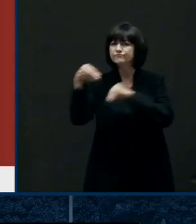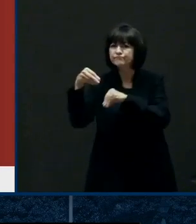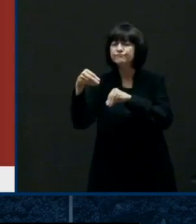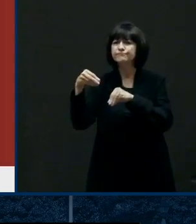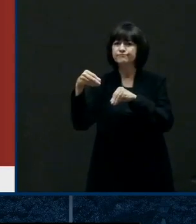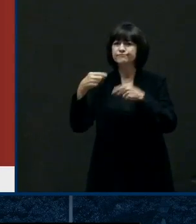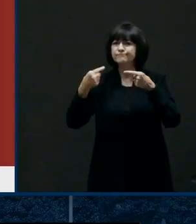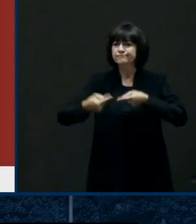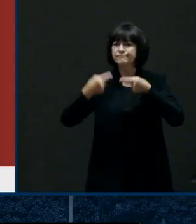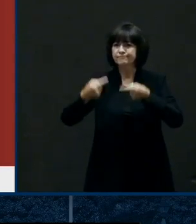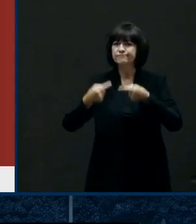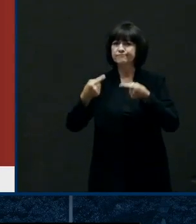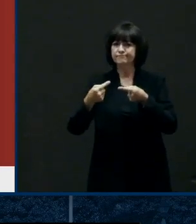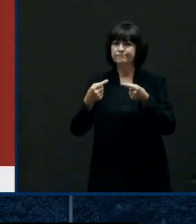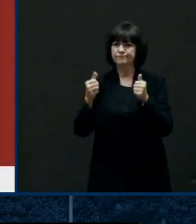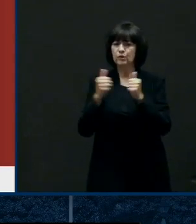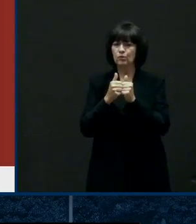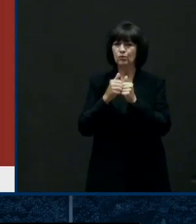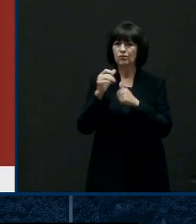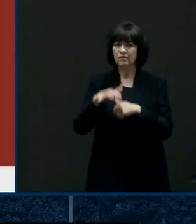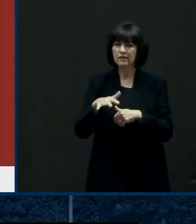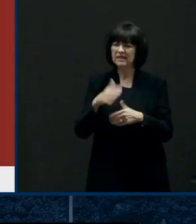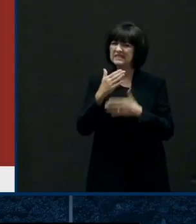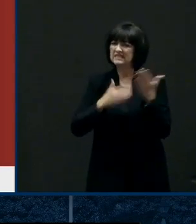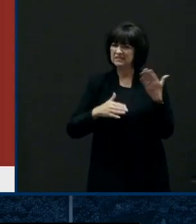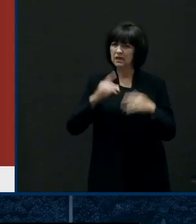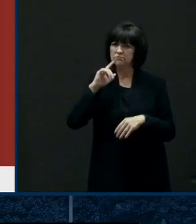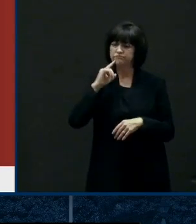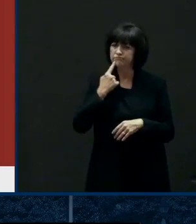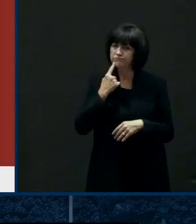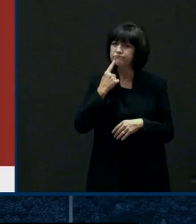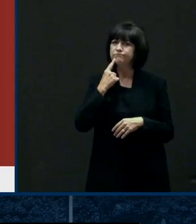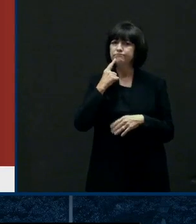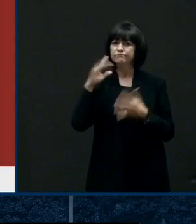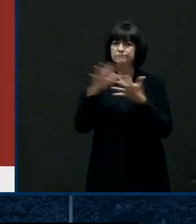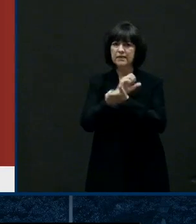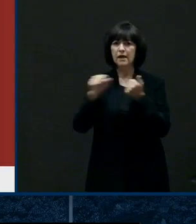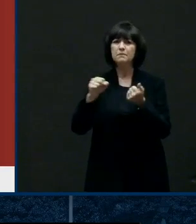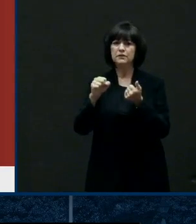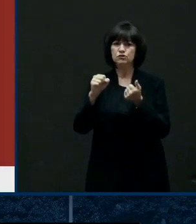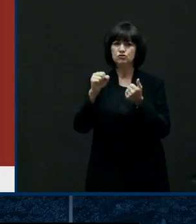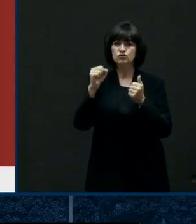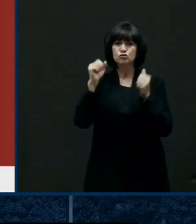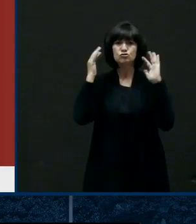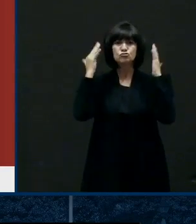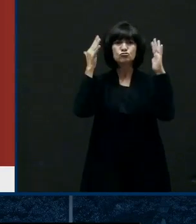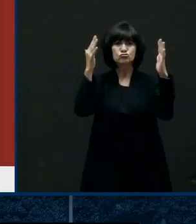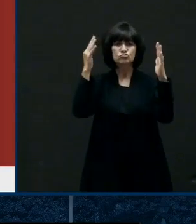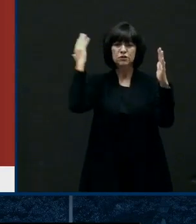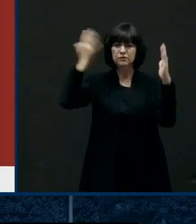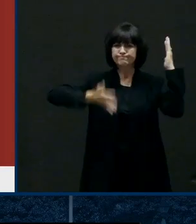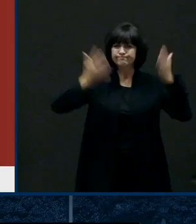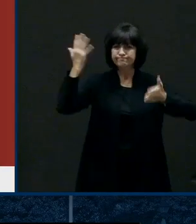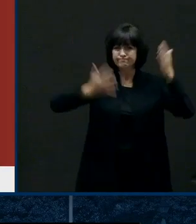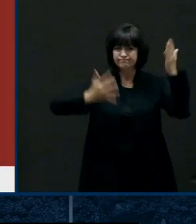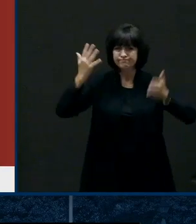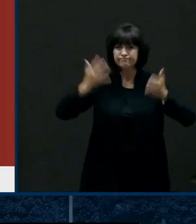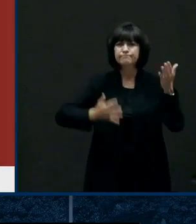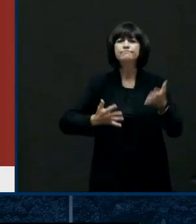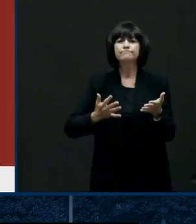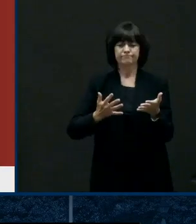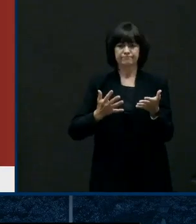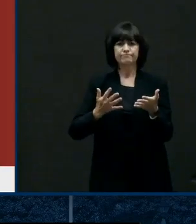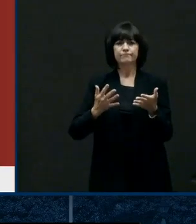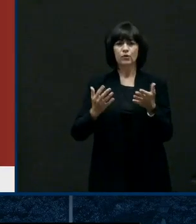patience with that. Very severe damage with lots of trees down, particularly in western Newcastle County, stretching from